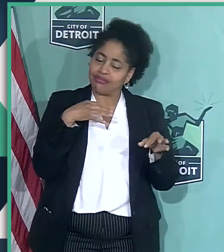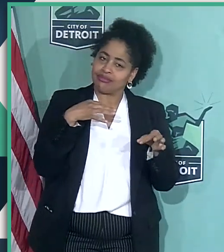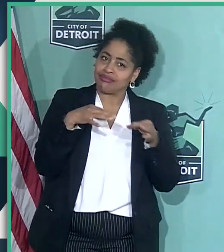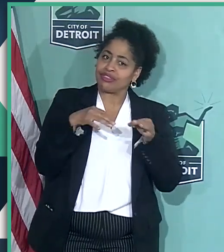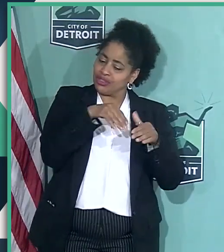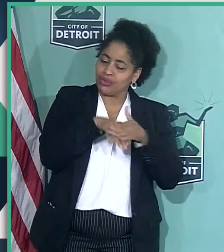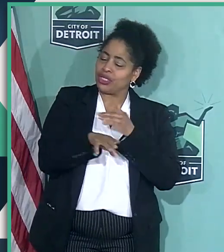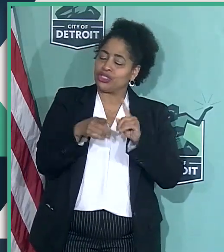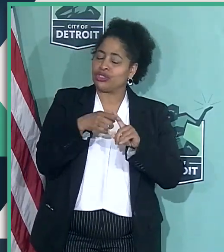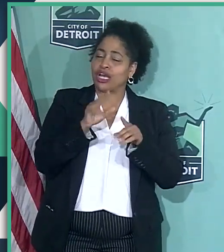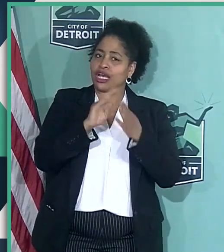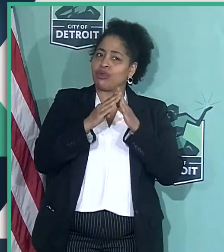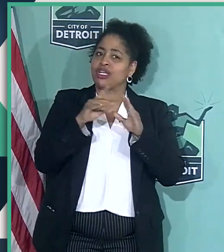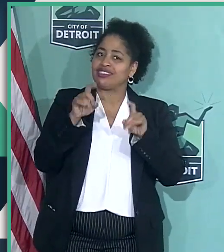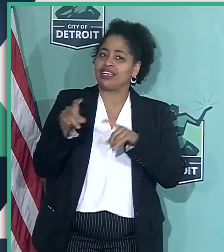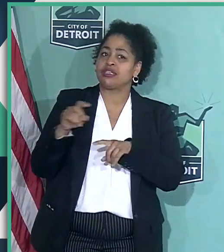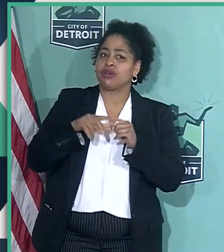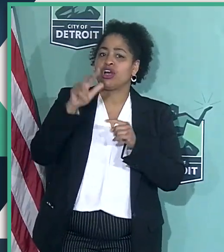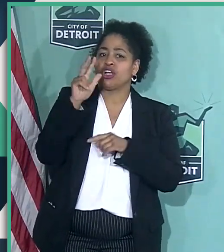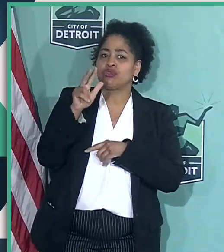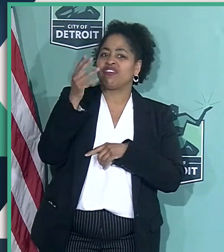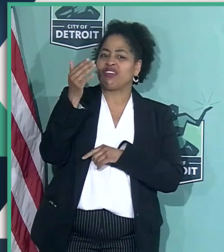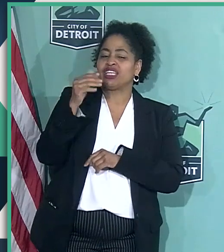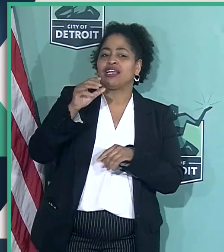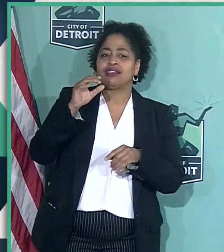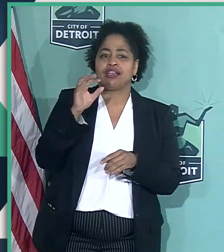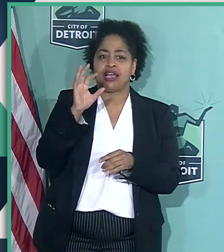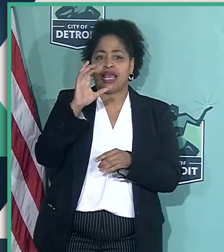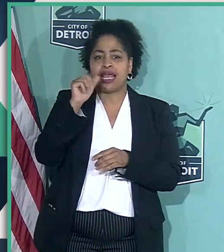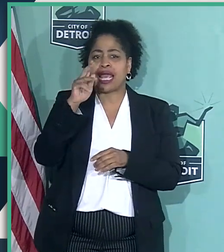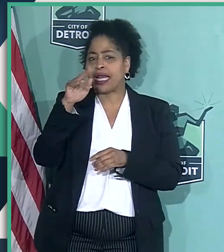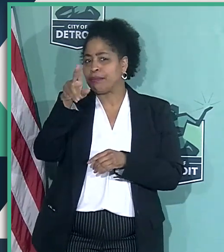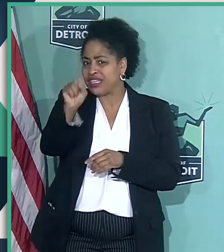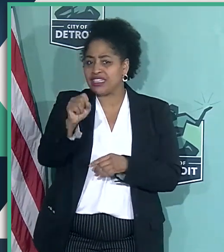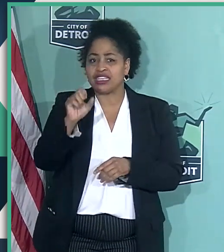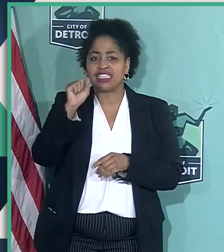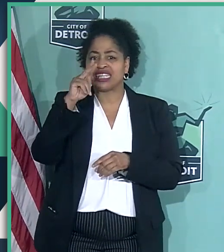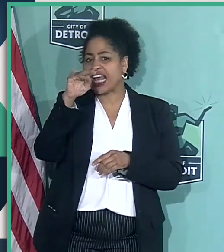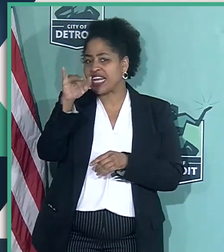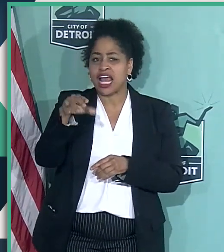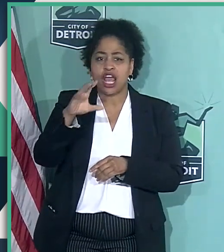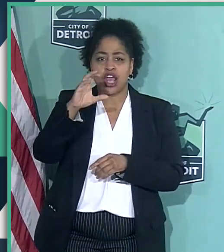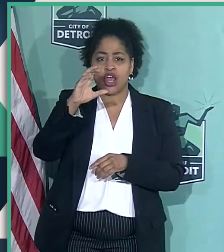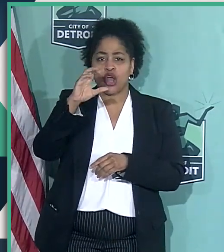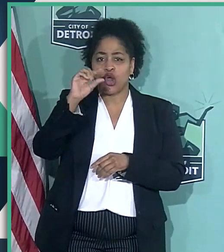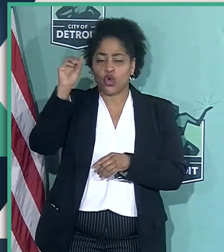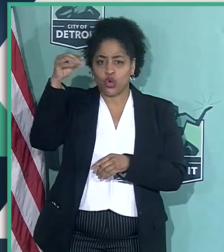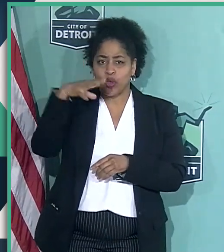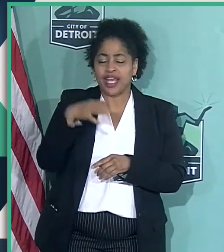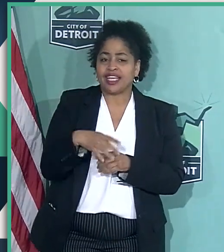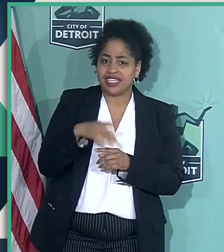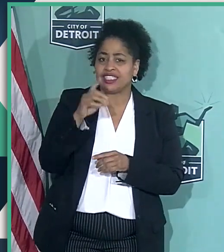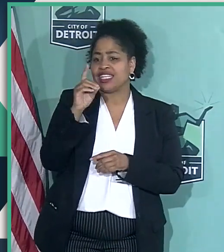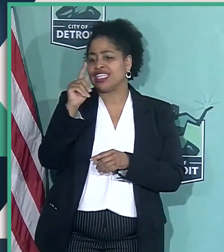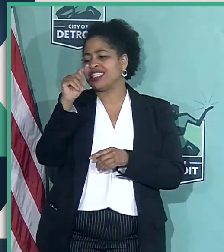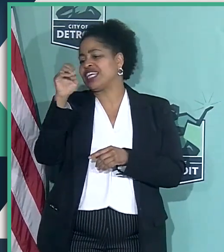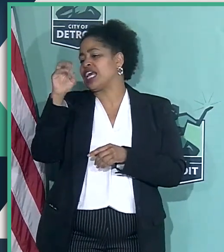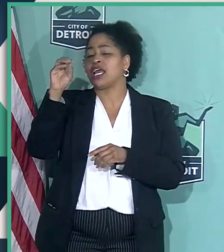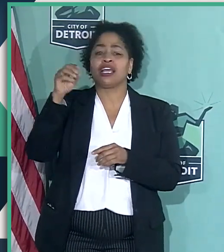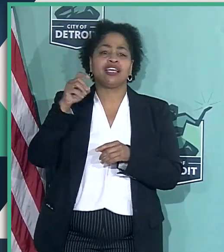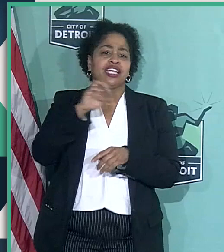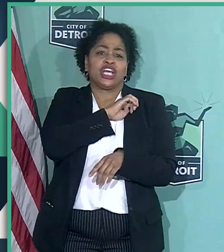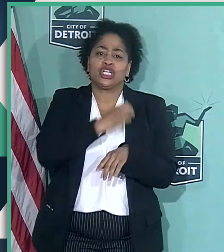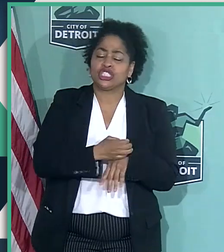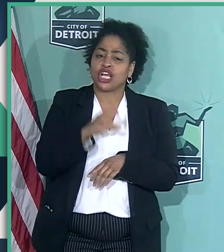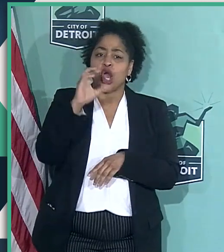testing sites, but 315 Cannabis, DMC Sinai Grace, of course your form affiliation with DMC DTE Energy, Comerica